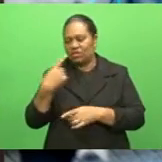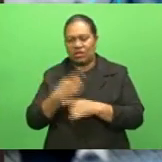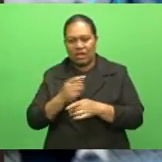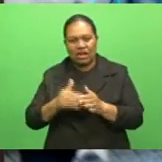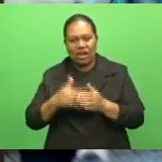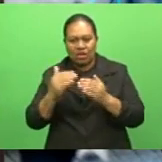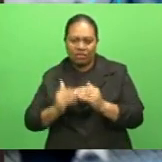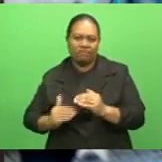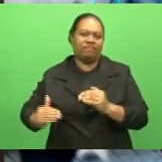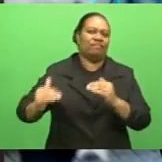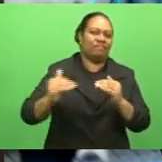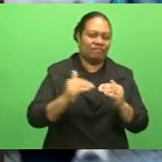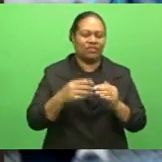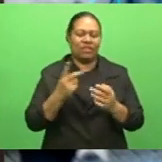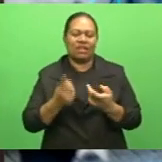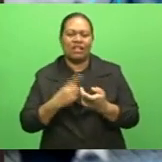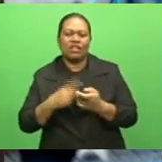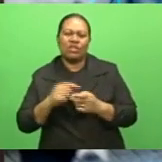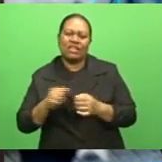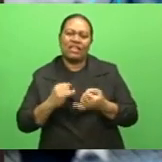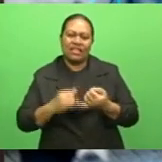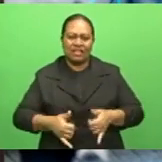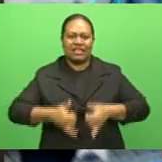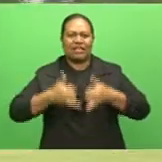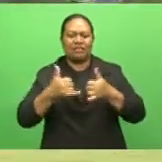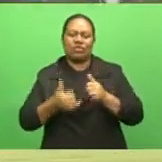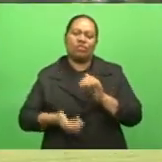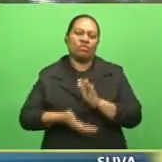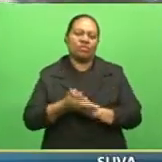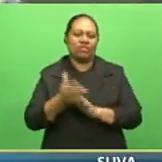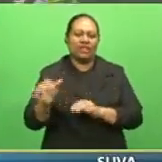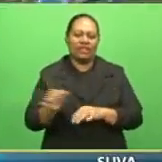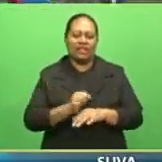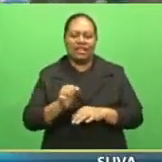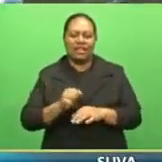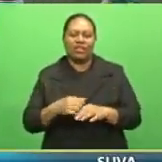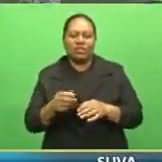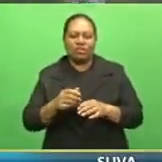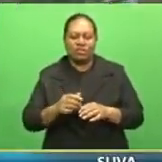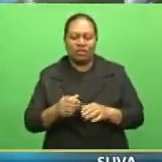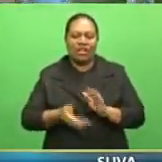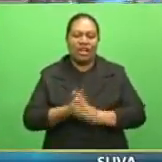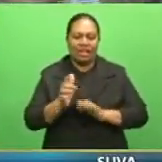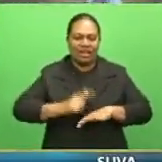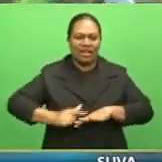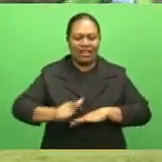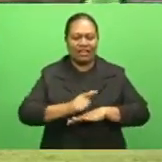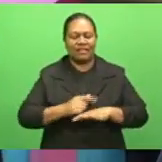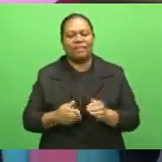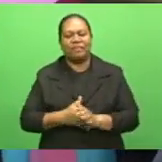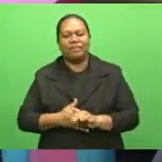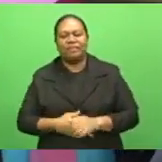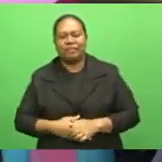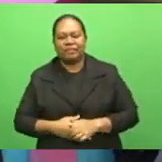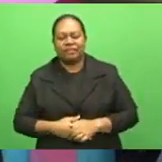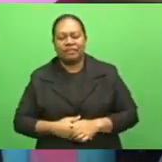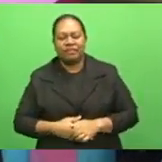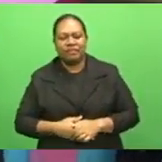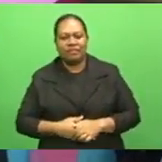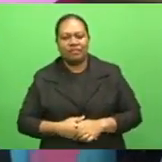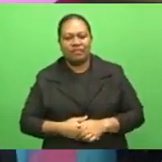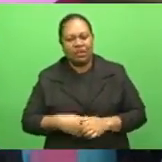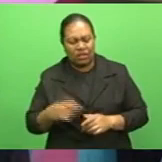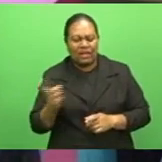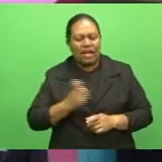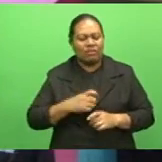step closer to also taking the Skipper Cup to the Highlands. The Highlanders know what they need to do come game day. Everyone tends to win and the